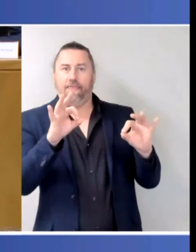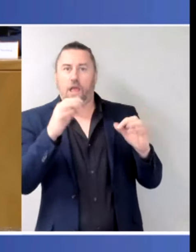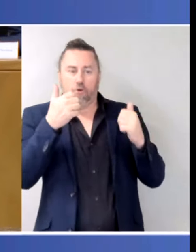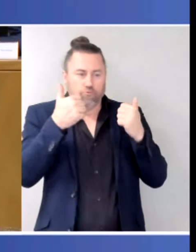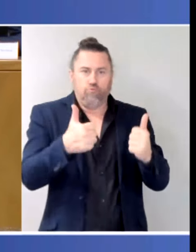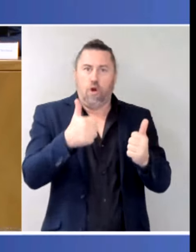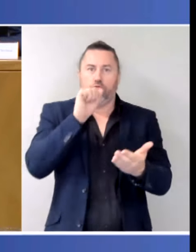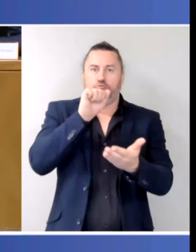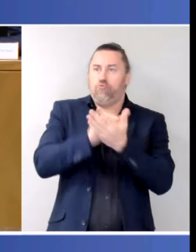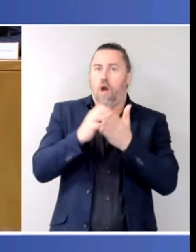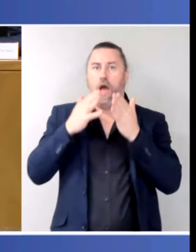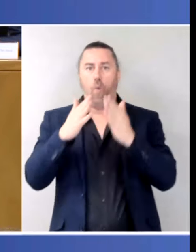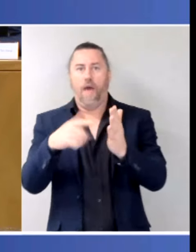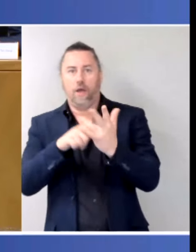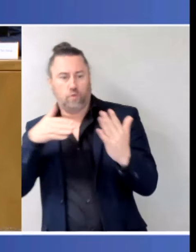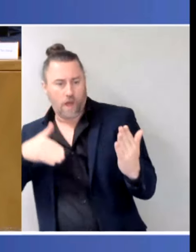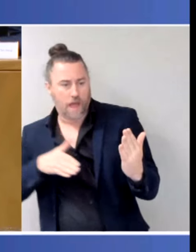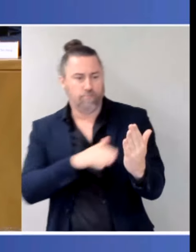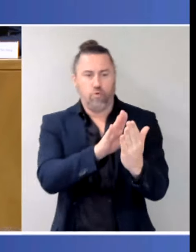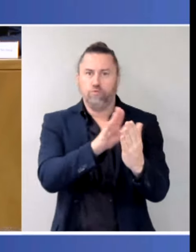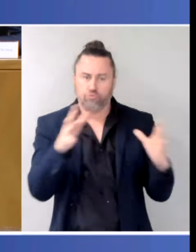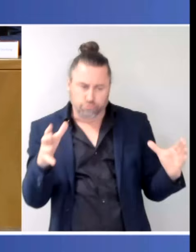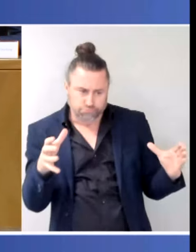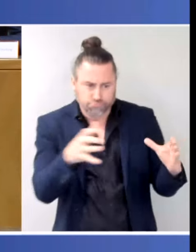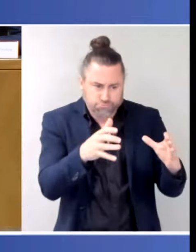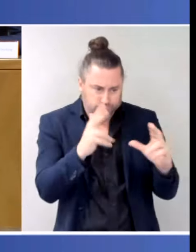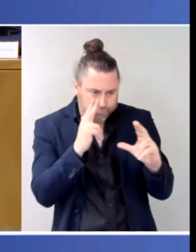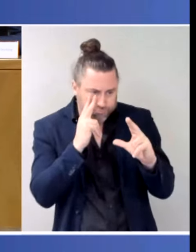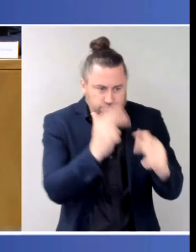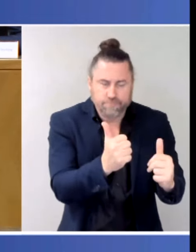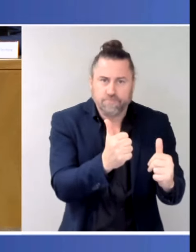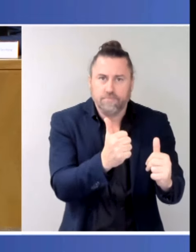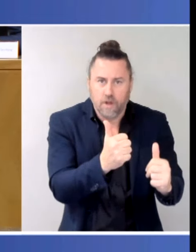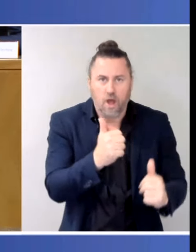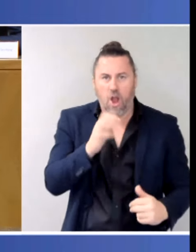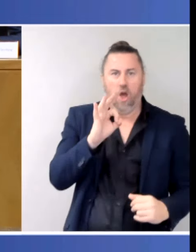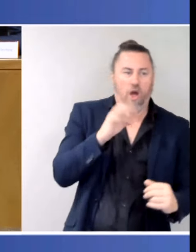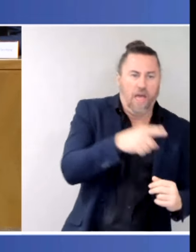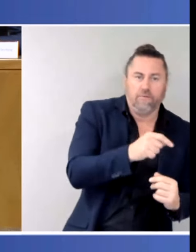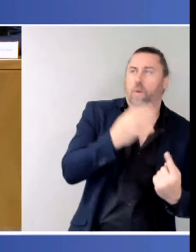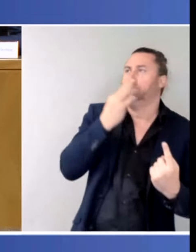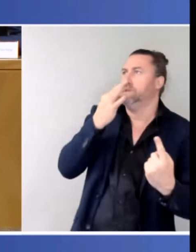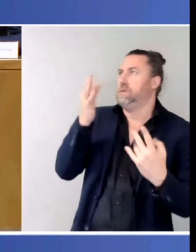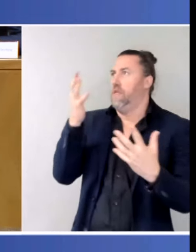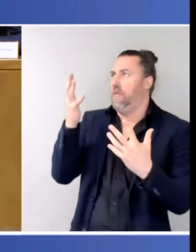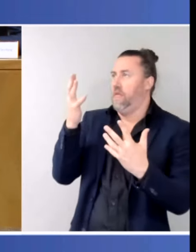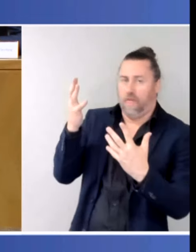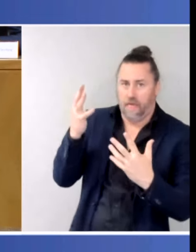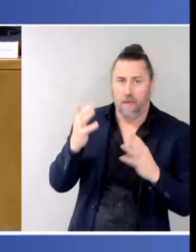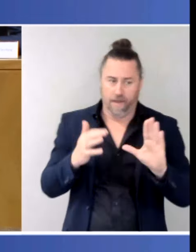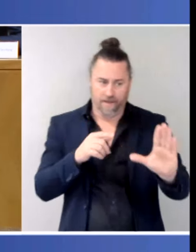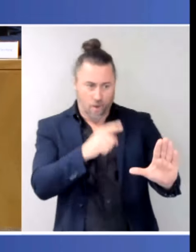and kept them as the centre of the system's focus, but also held the perpetrator in view as well. And so,